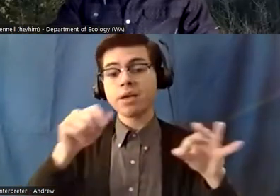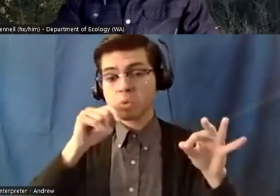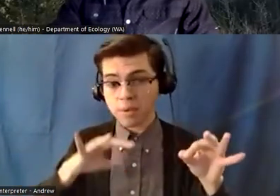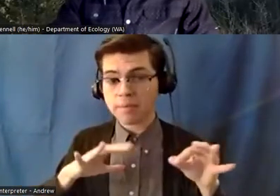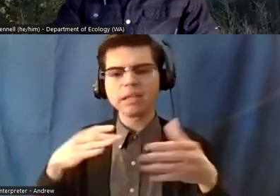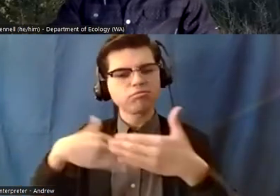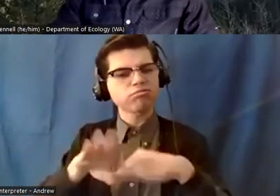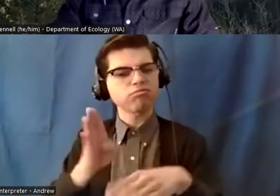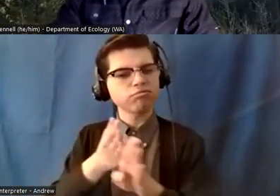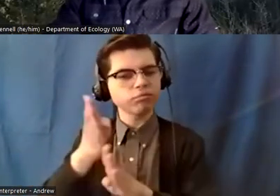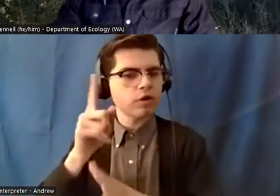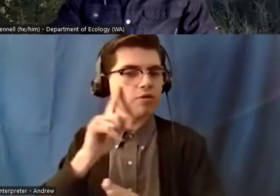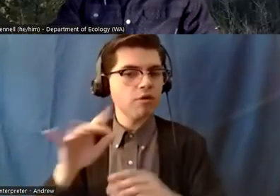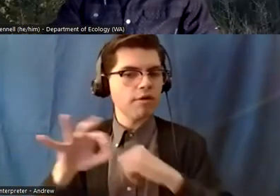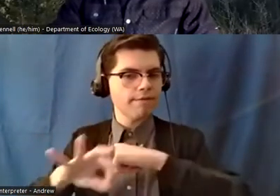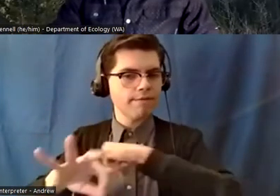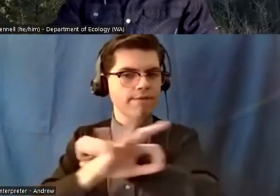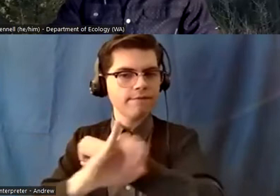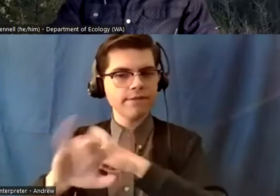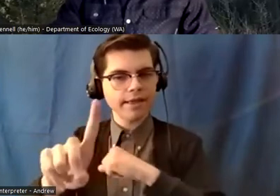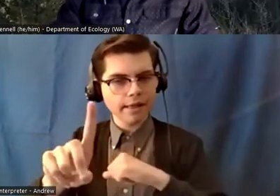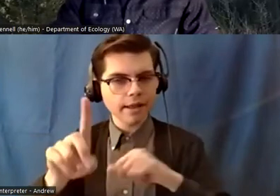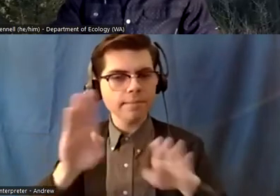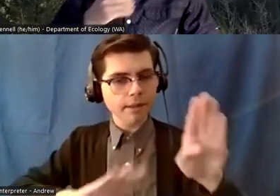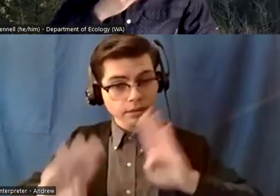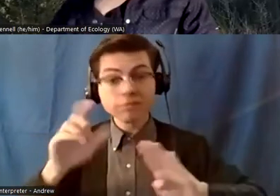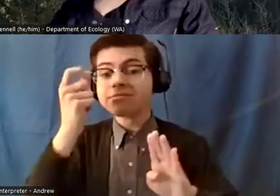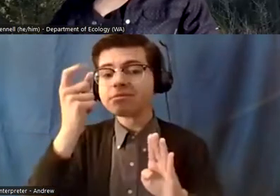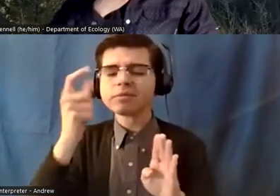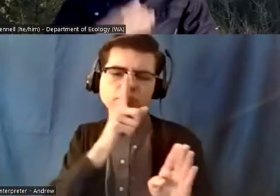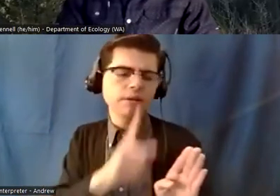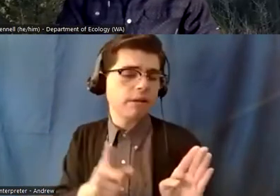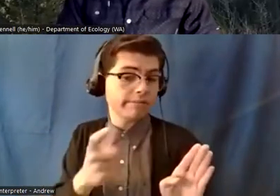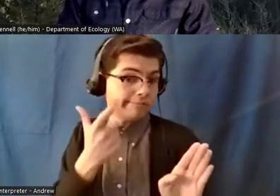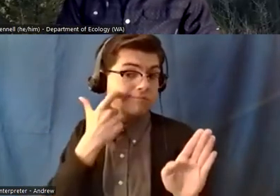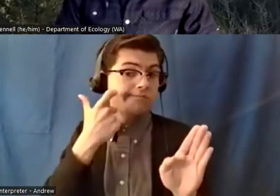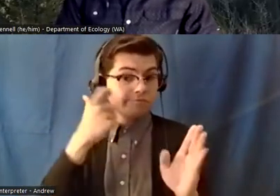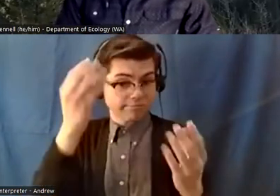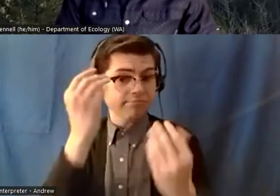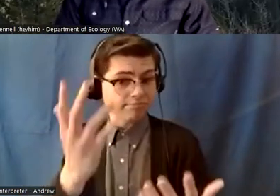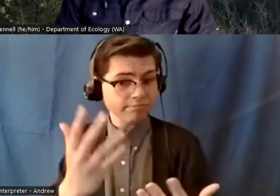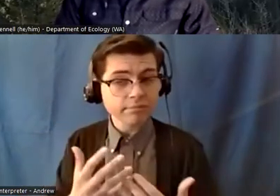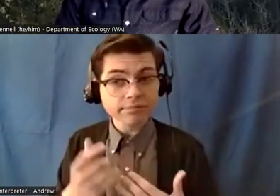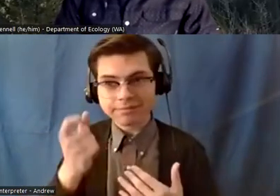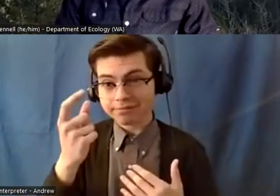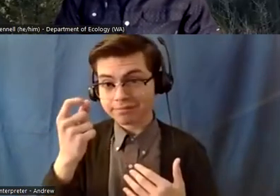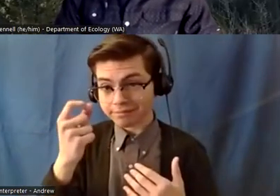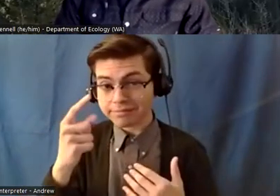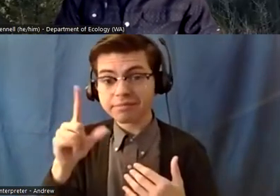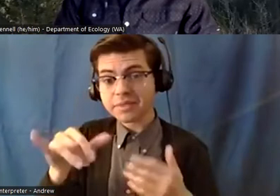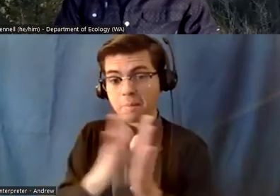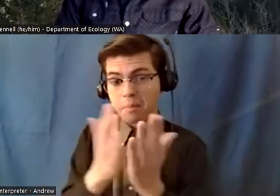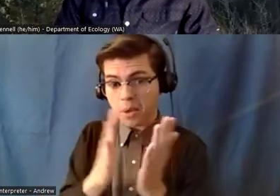and it would surprise you that it's relatively recent and i'm one of the 75 women that was interviewed for that book